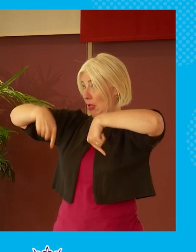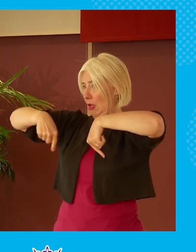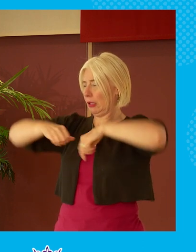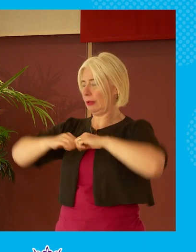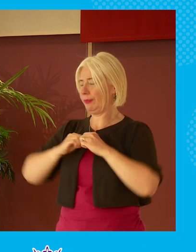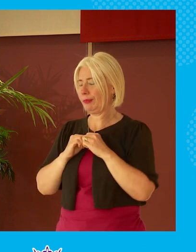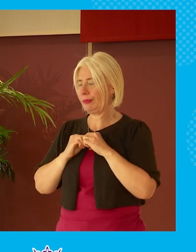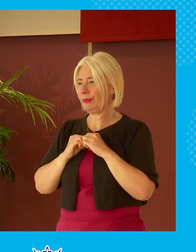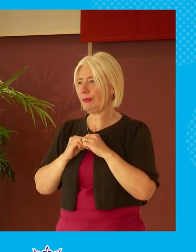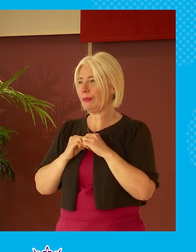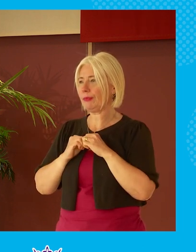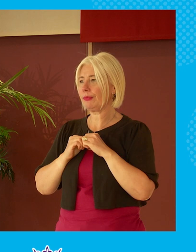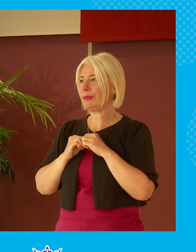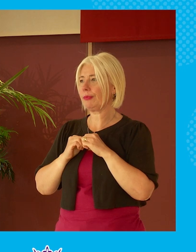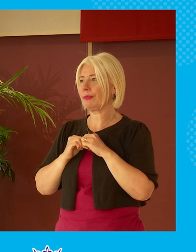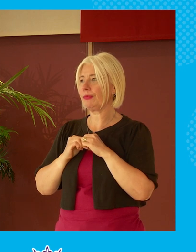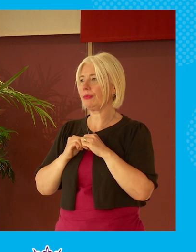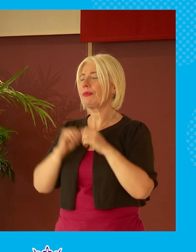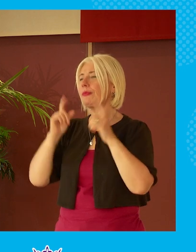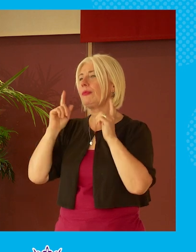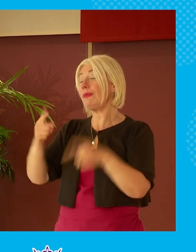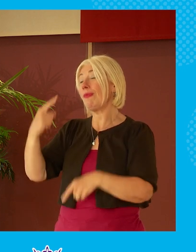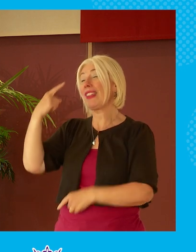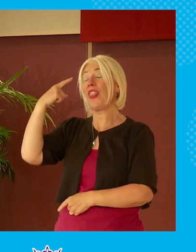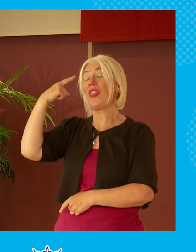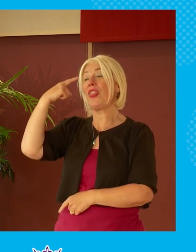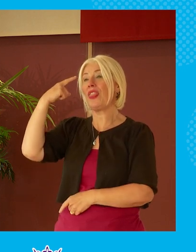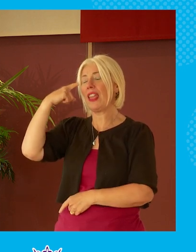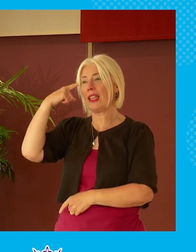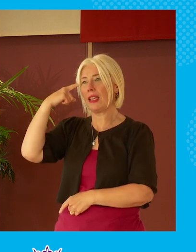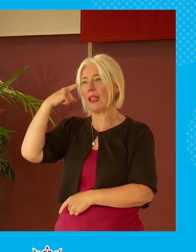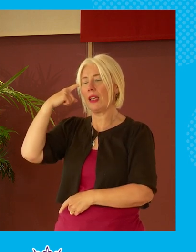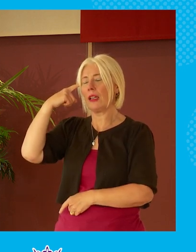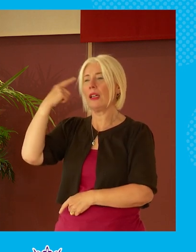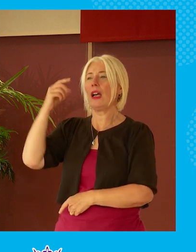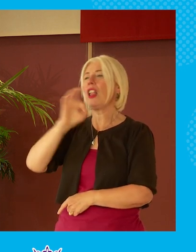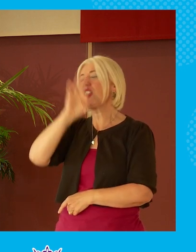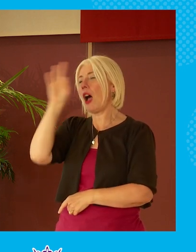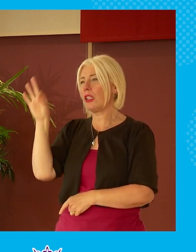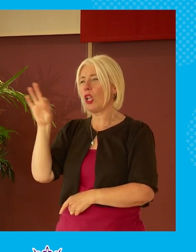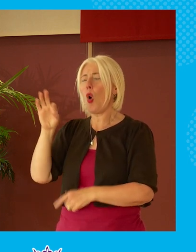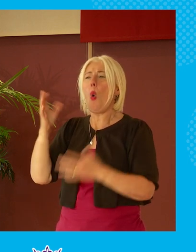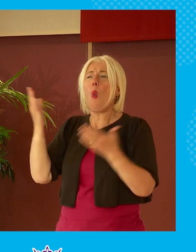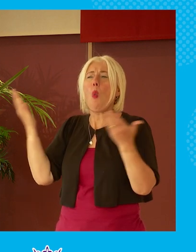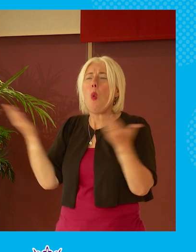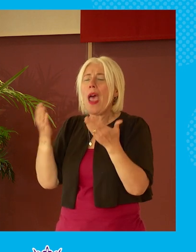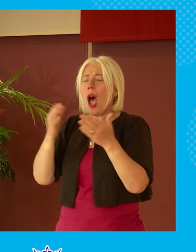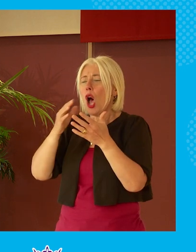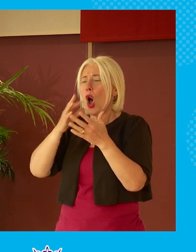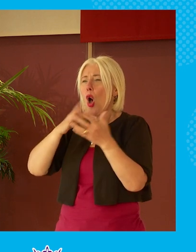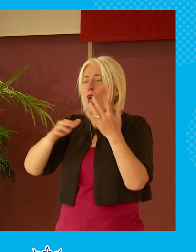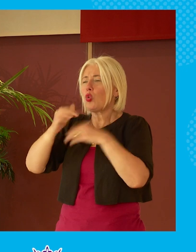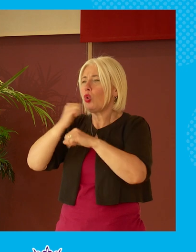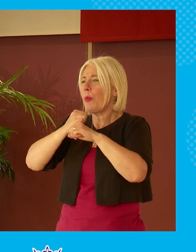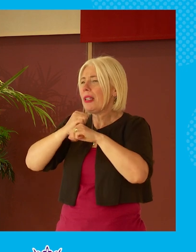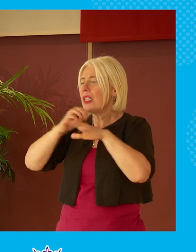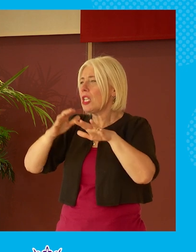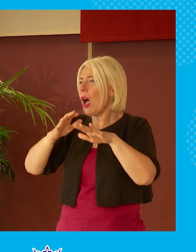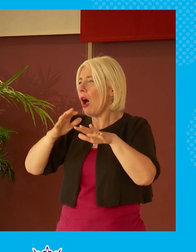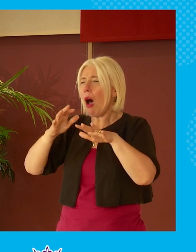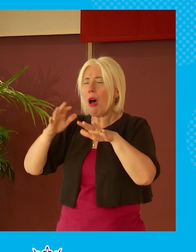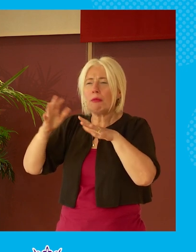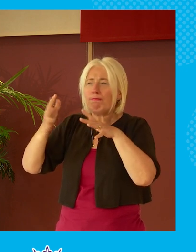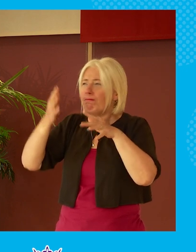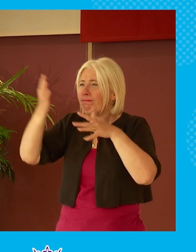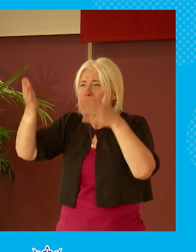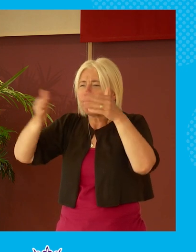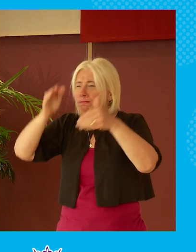today is that i think i'd like to ask where would you like to see social media on on on how